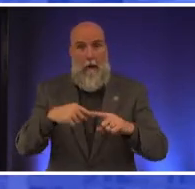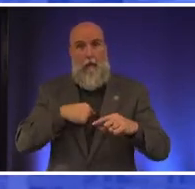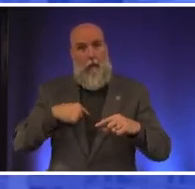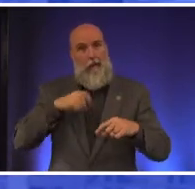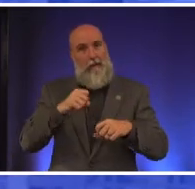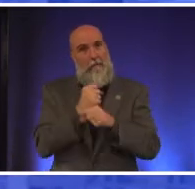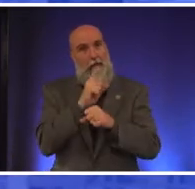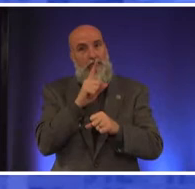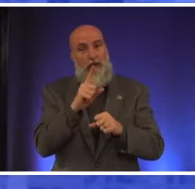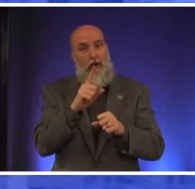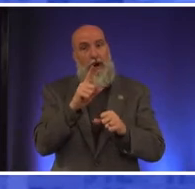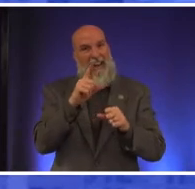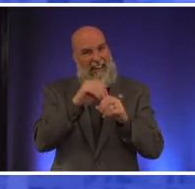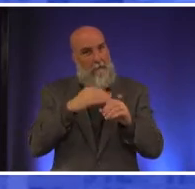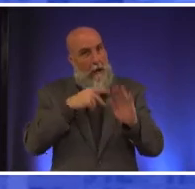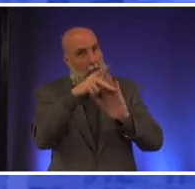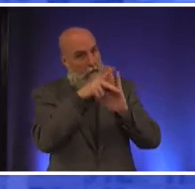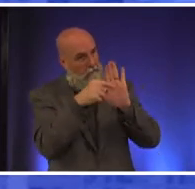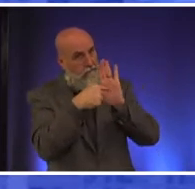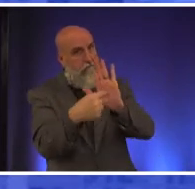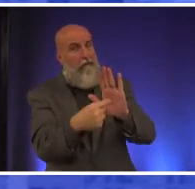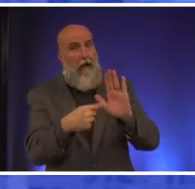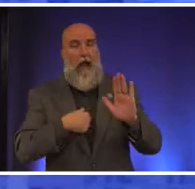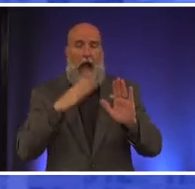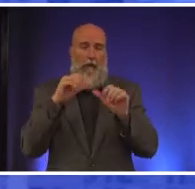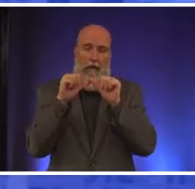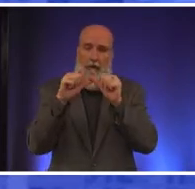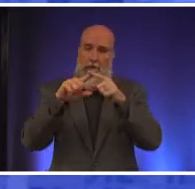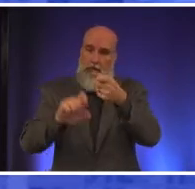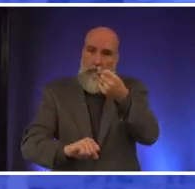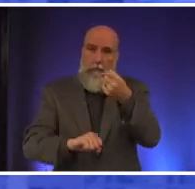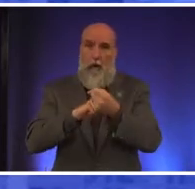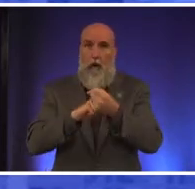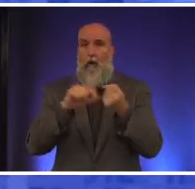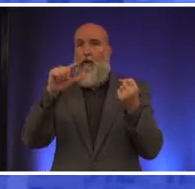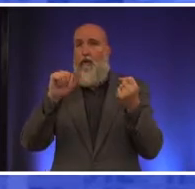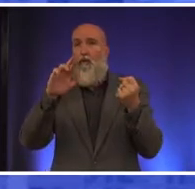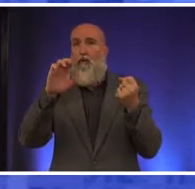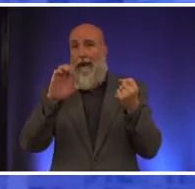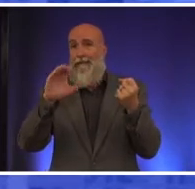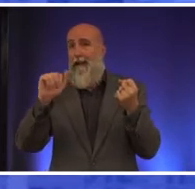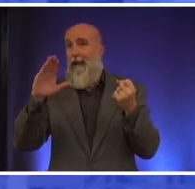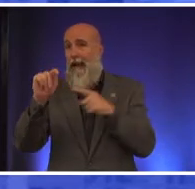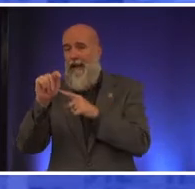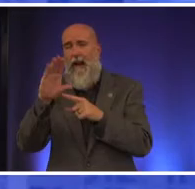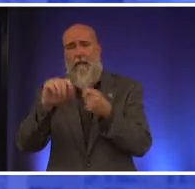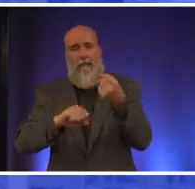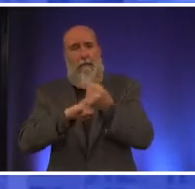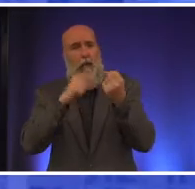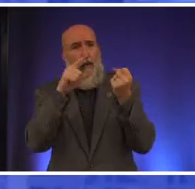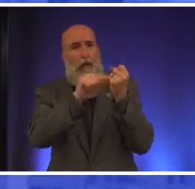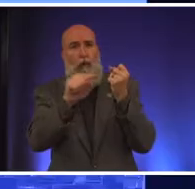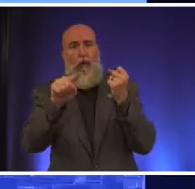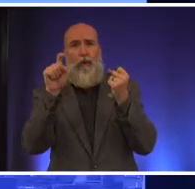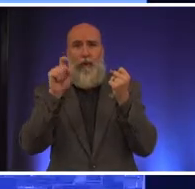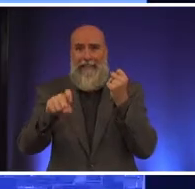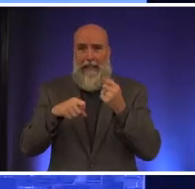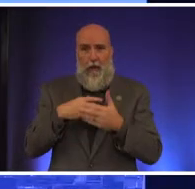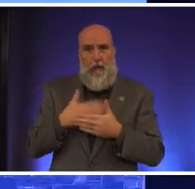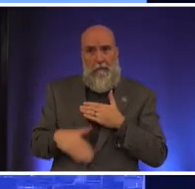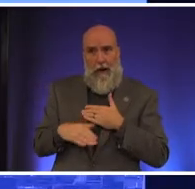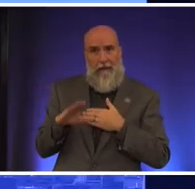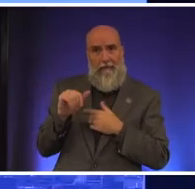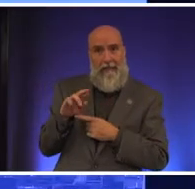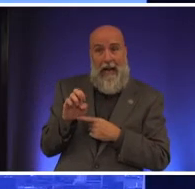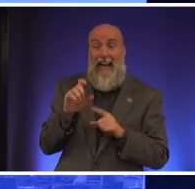as stated in my policies that i will continue to support the grace act and support those those who need reproductive care